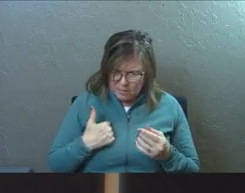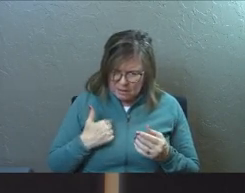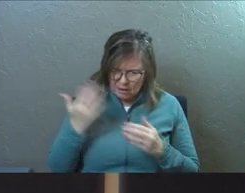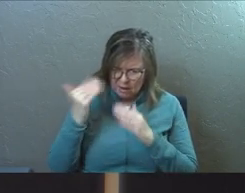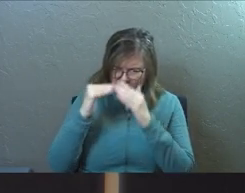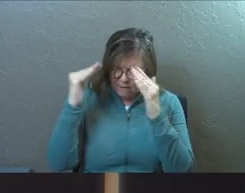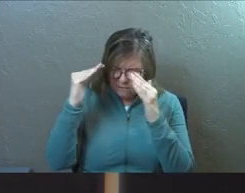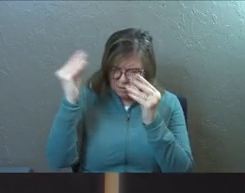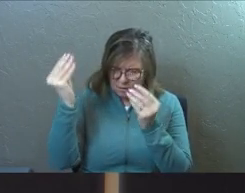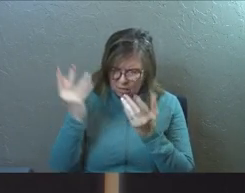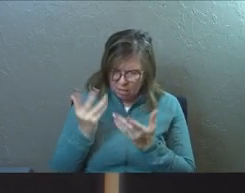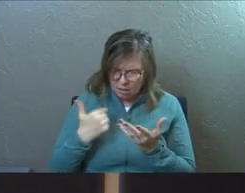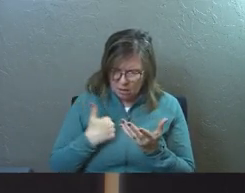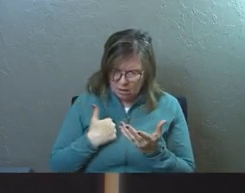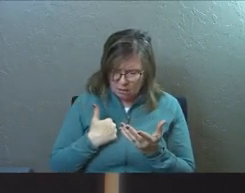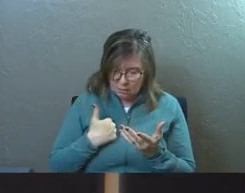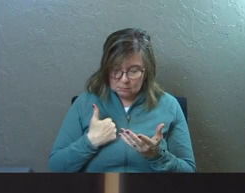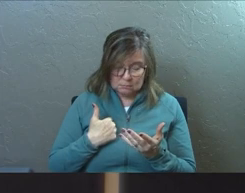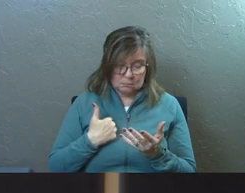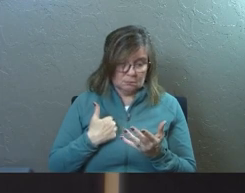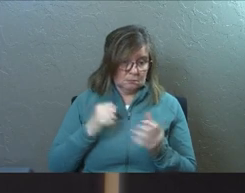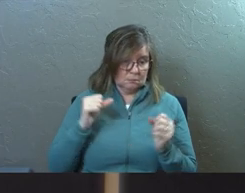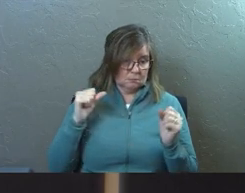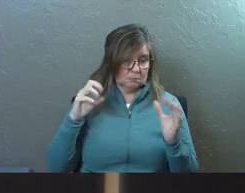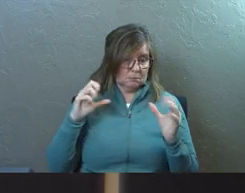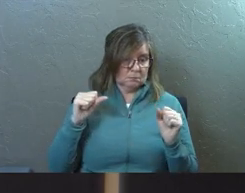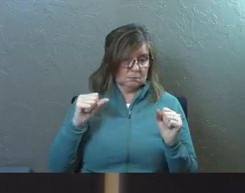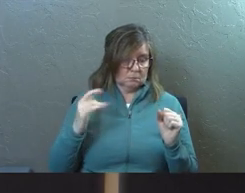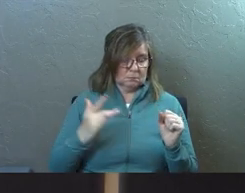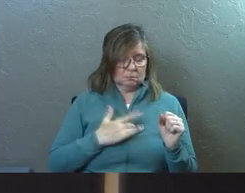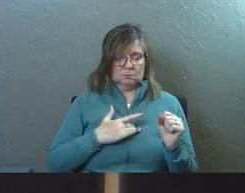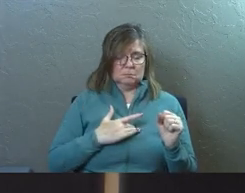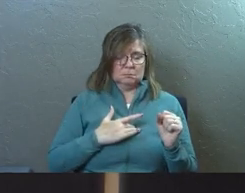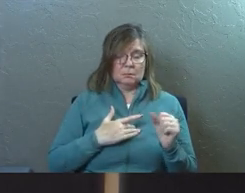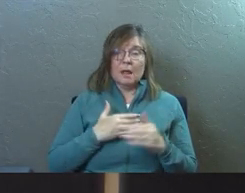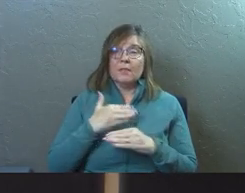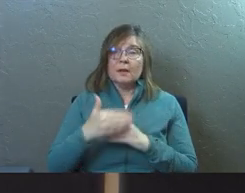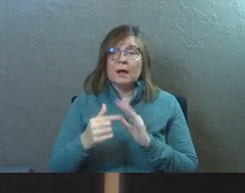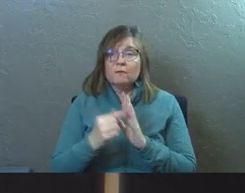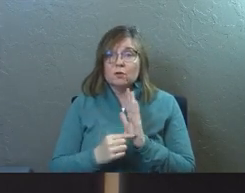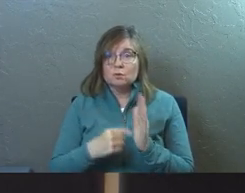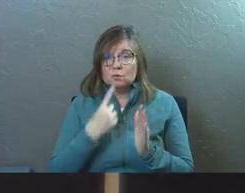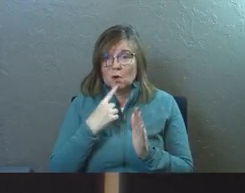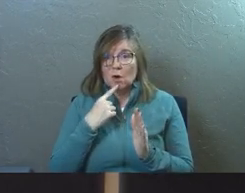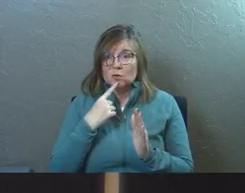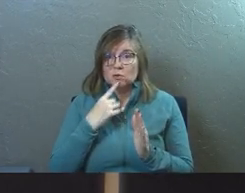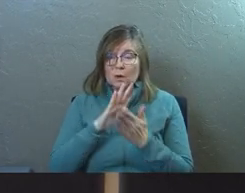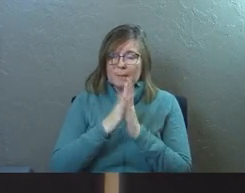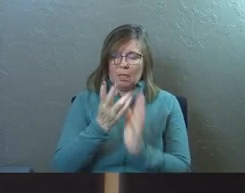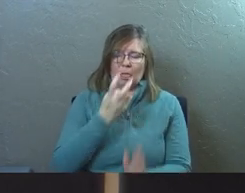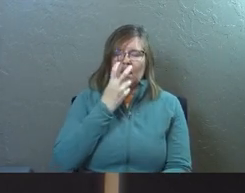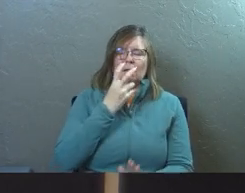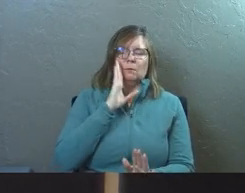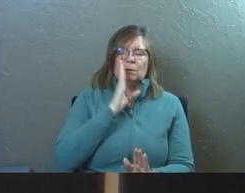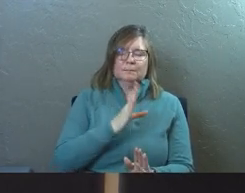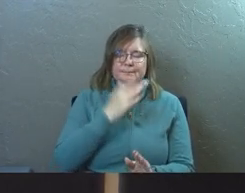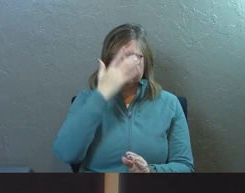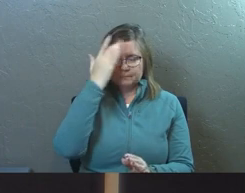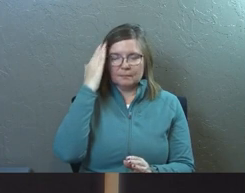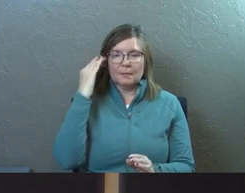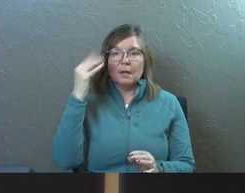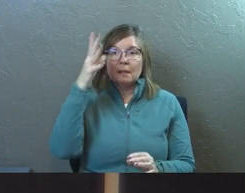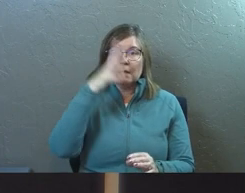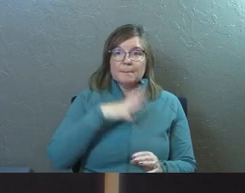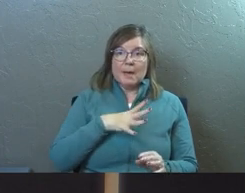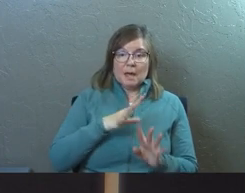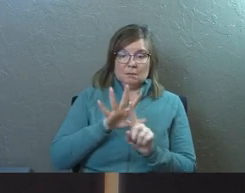you're in heaven and you're talking to me. And in the next verse, he's also going to strike him blind. The men with Saul